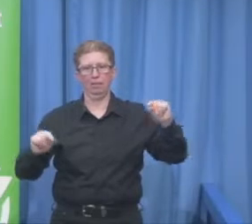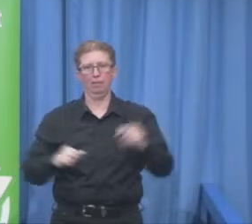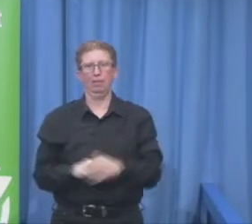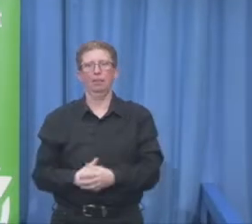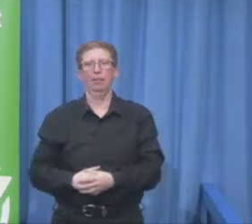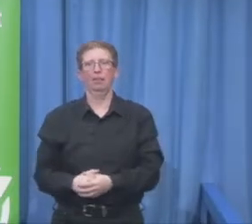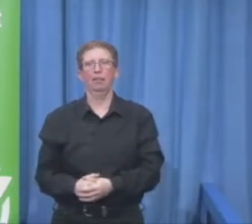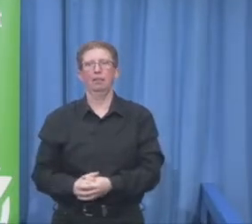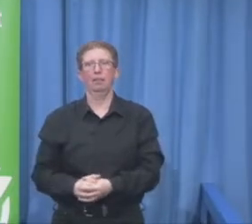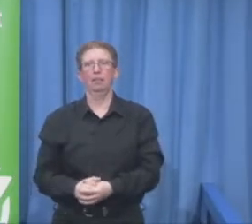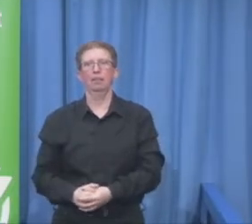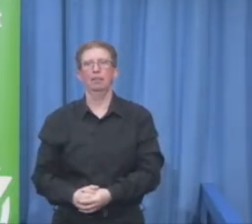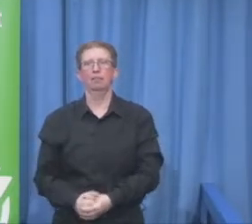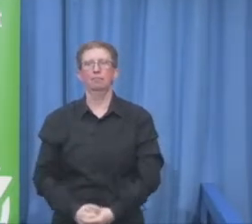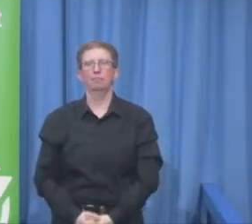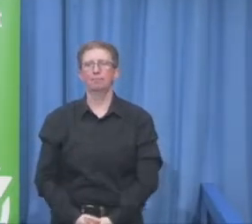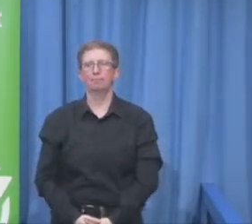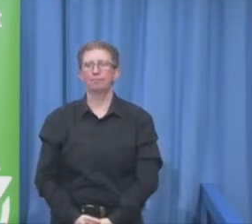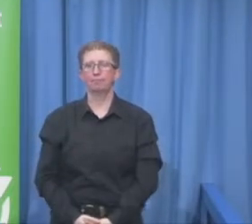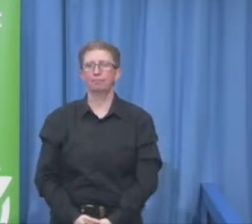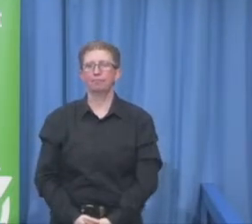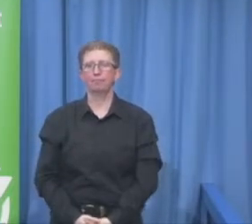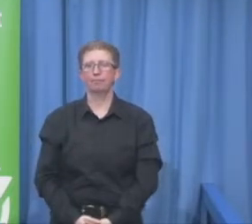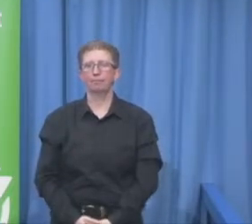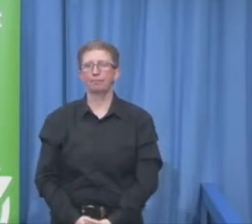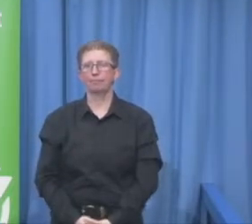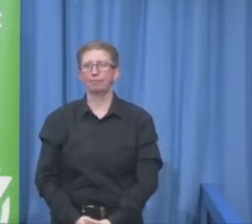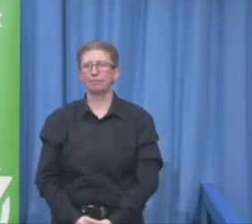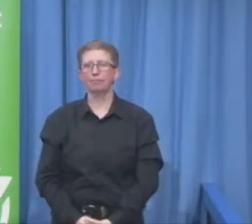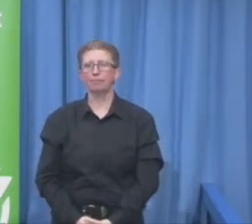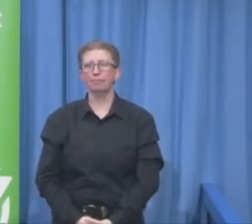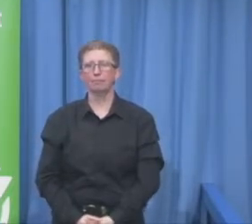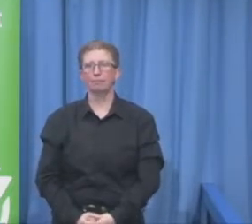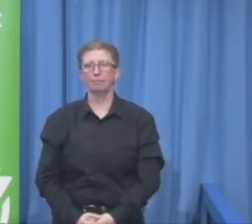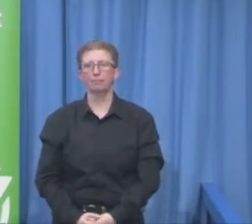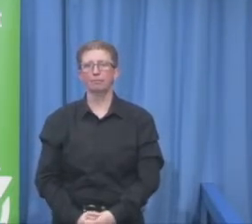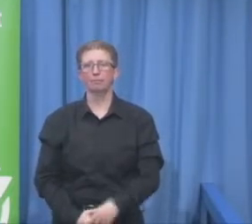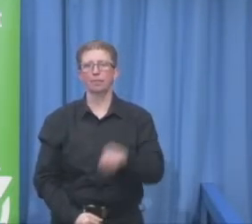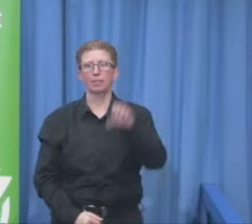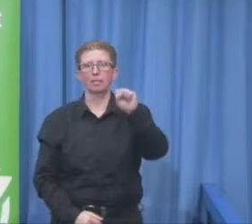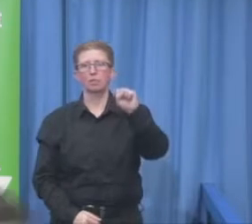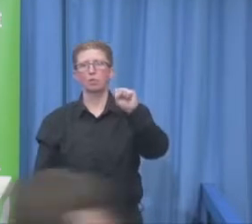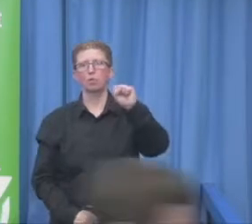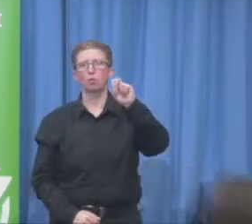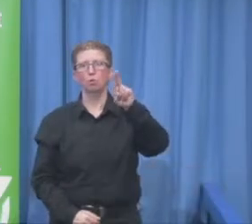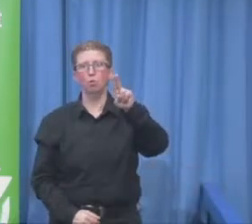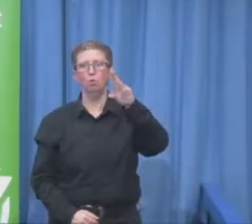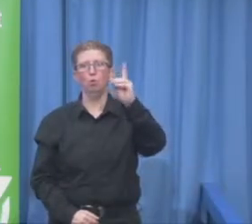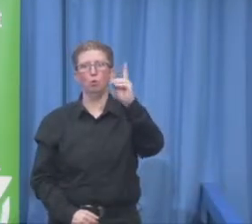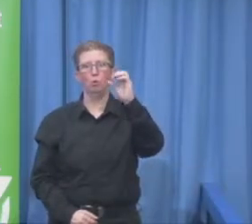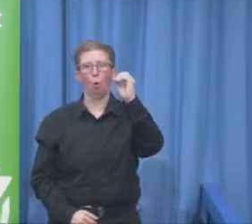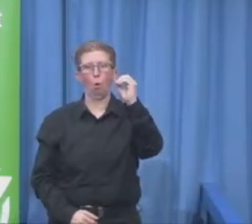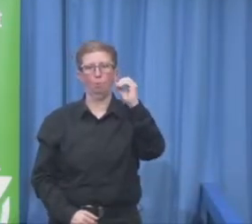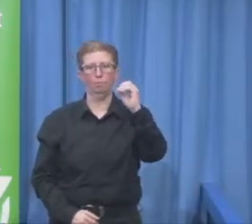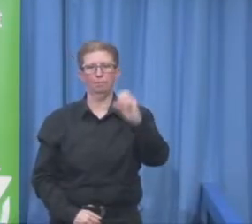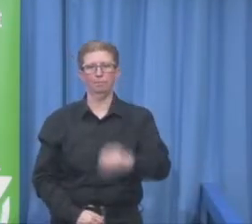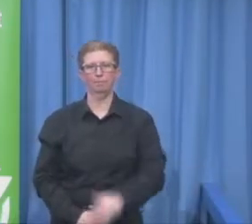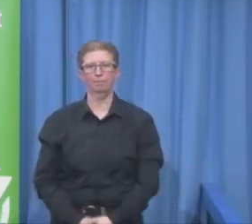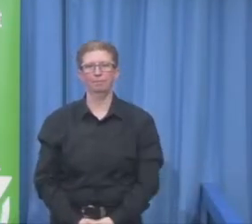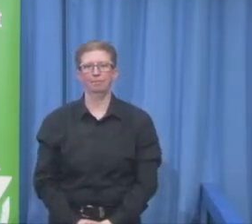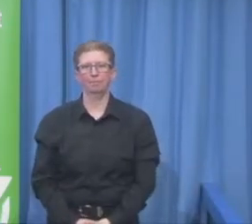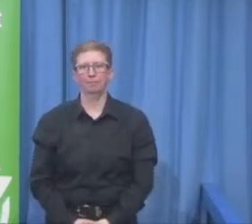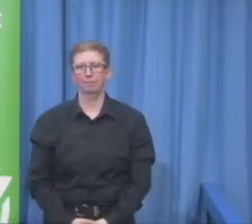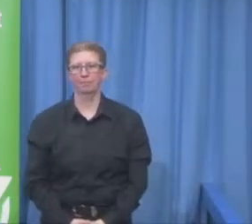we've got the two we can sing okay big round of applause sorry that's me just talking away to myself I'm fine